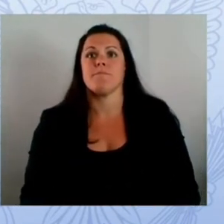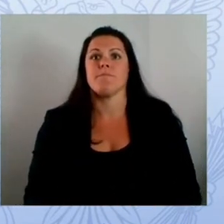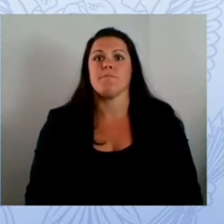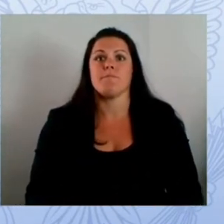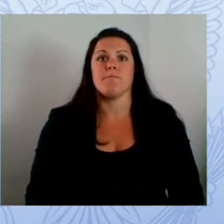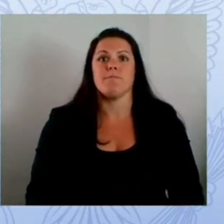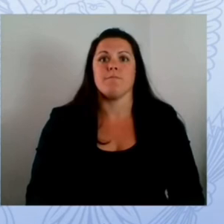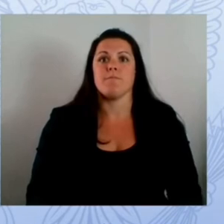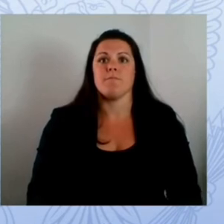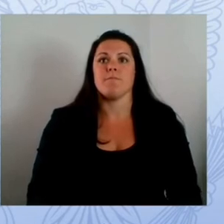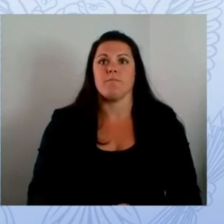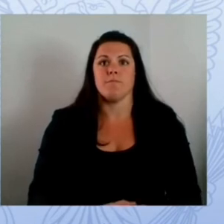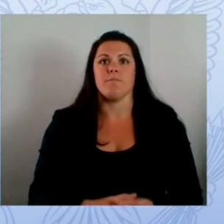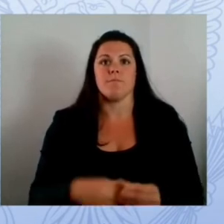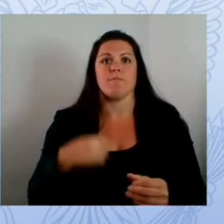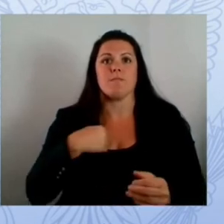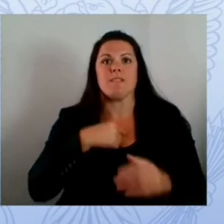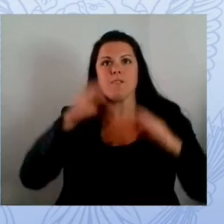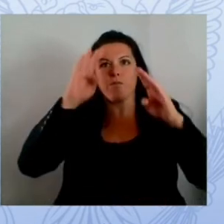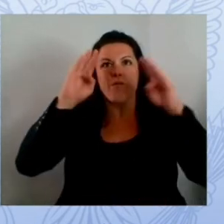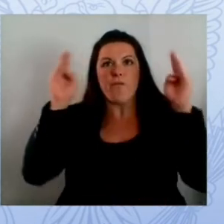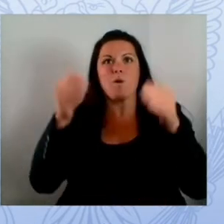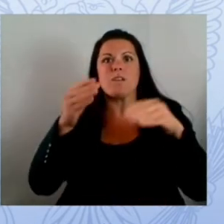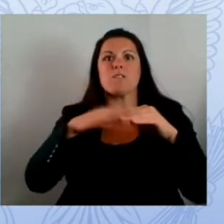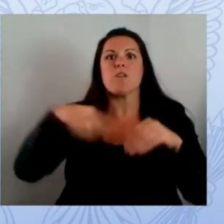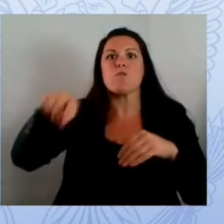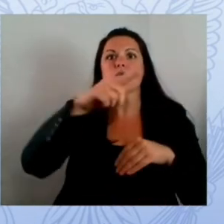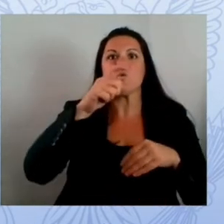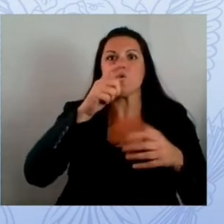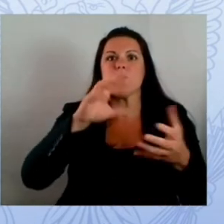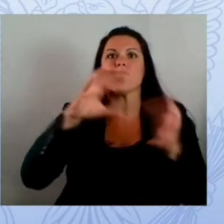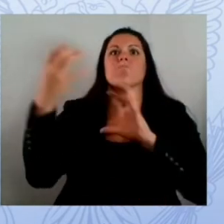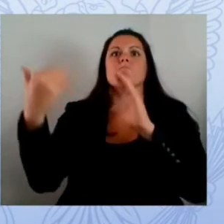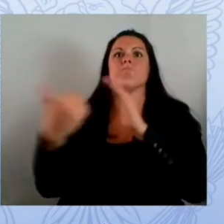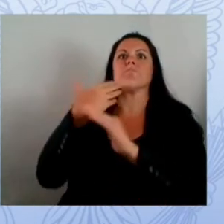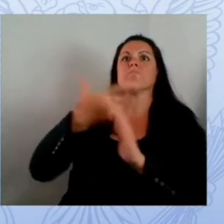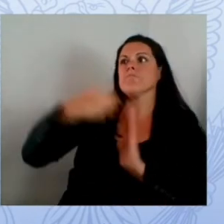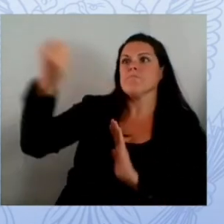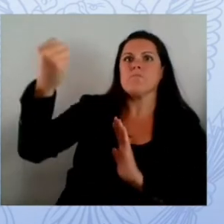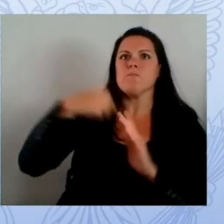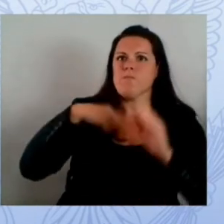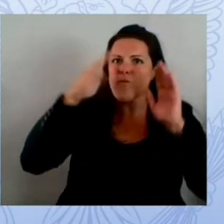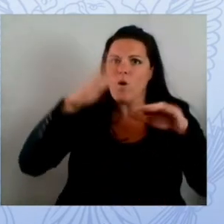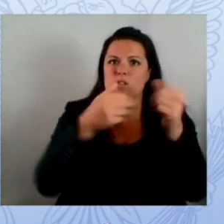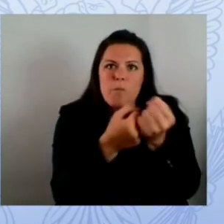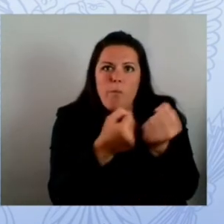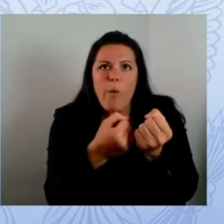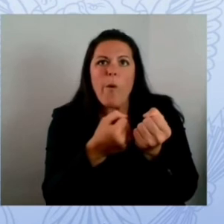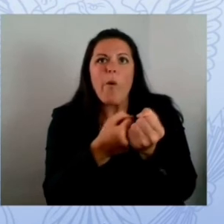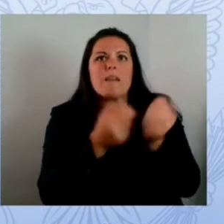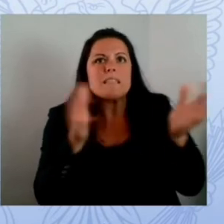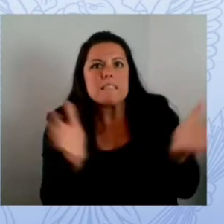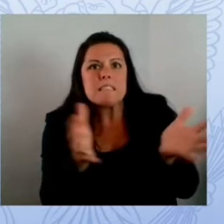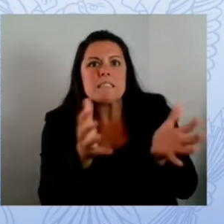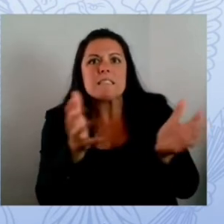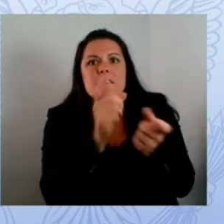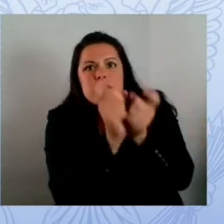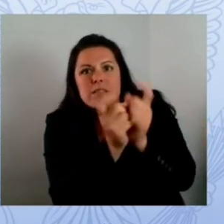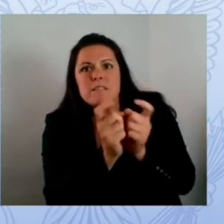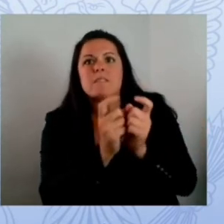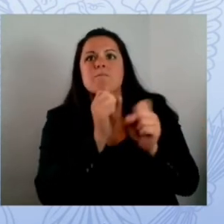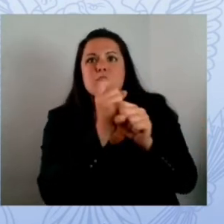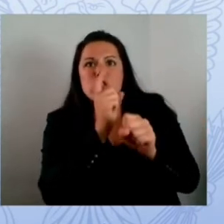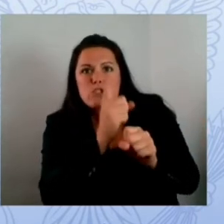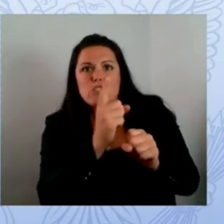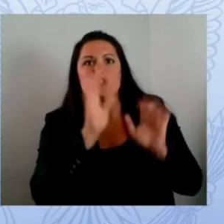information intelligence that we can share with a victim and bring to bear in resolving the crisis and that was on display